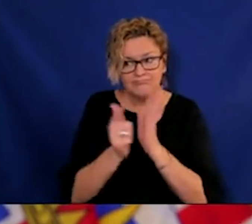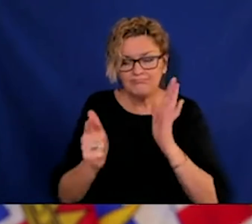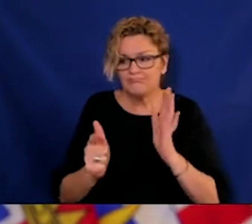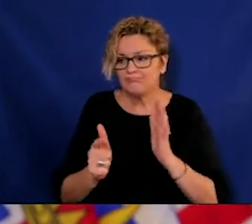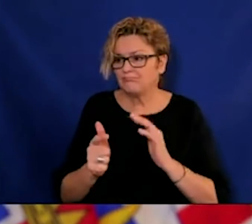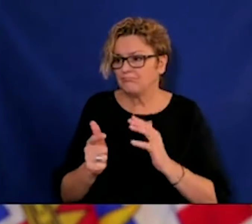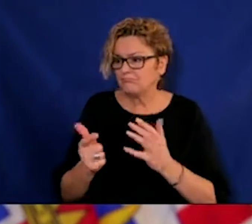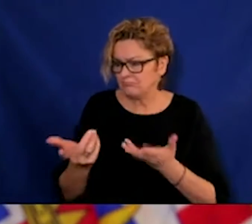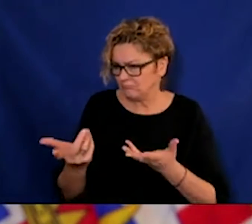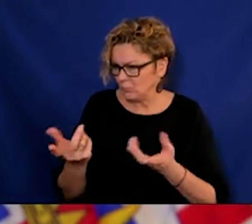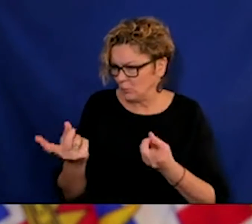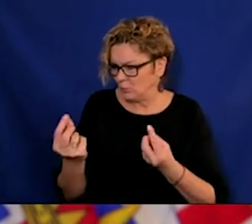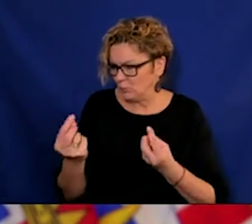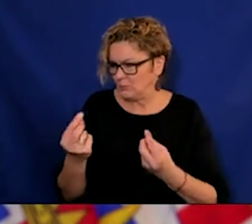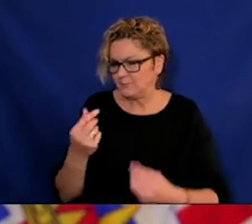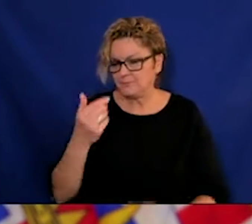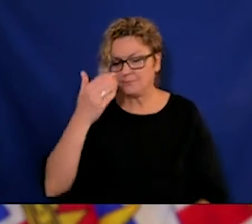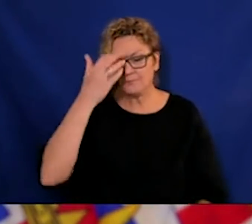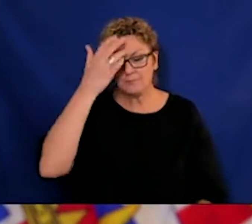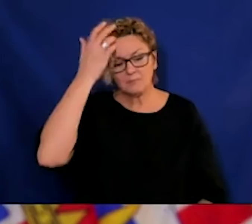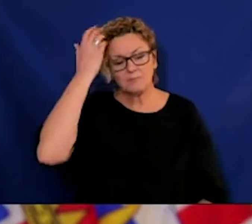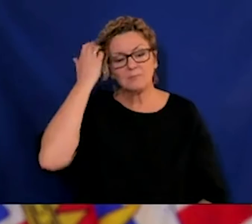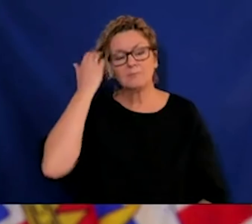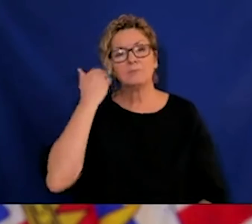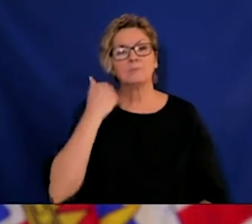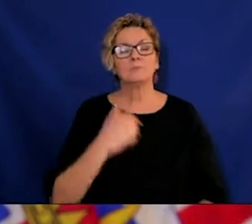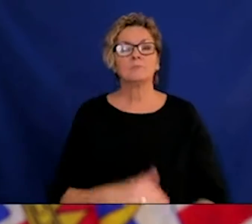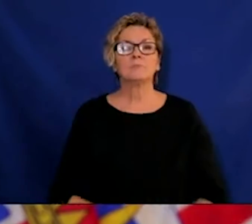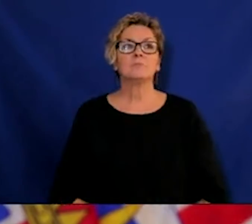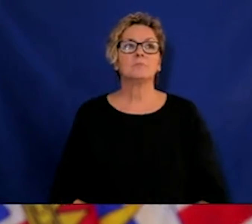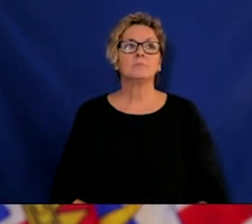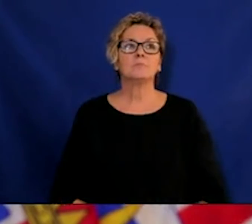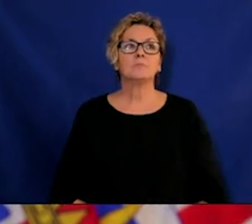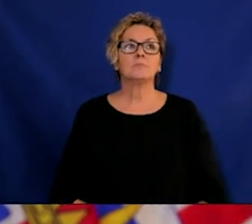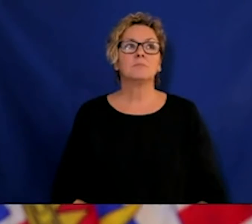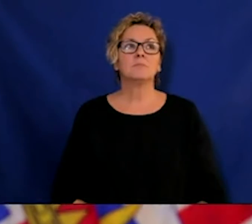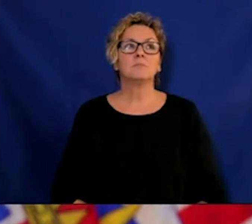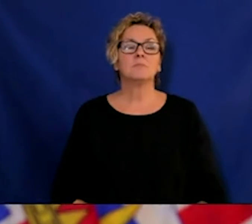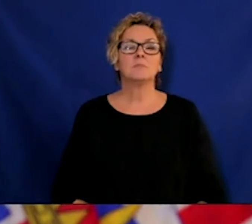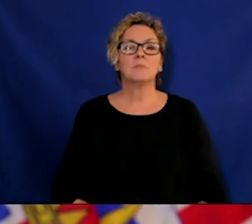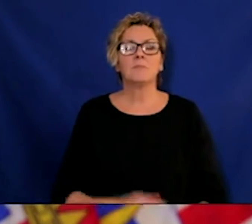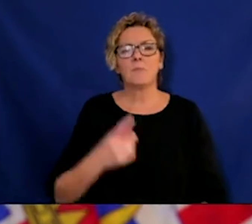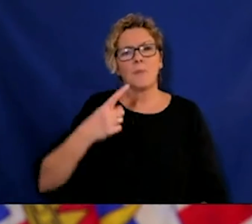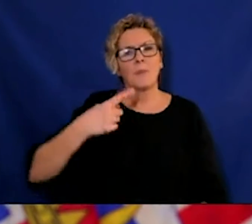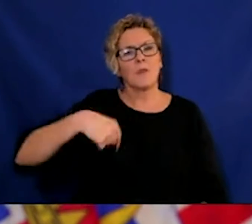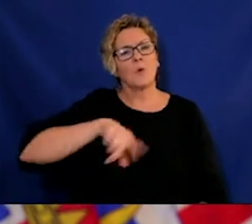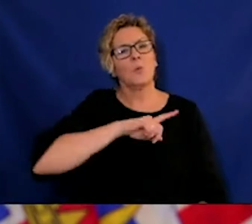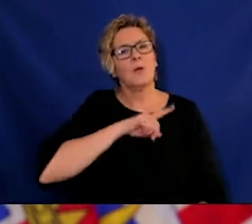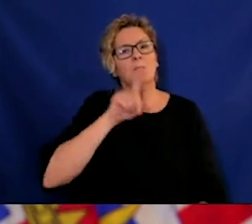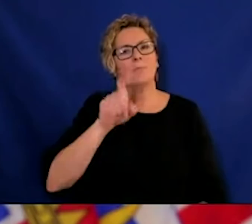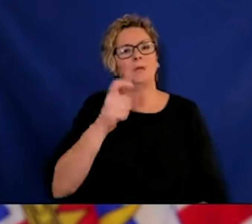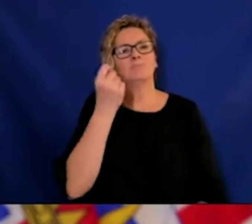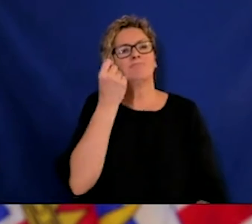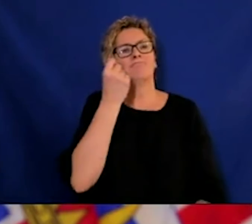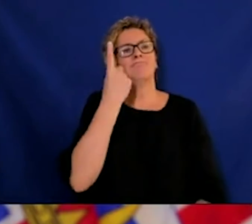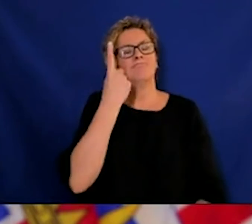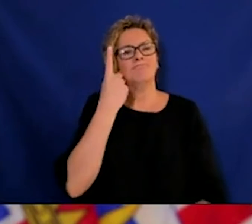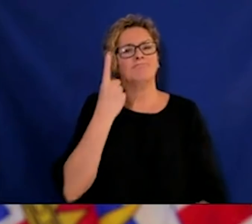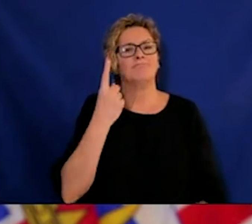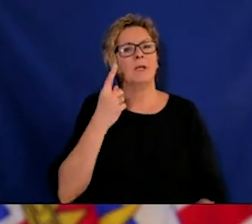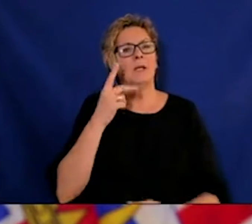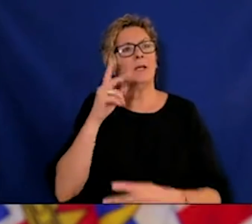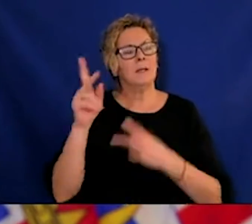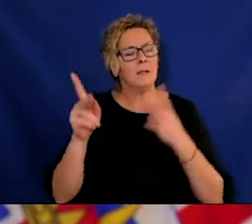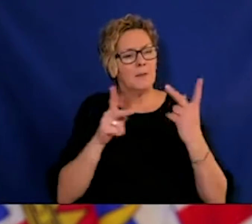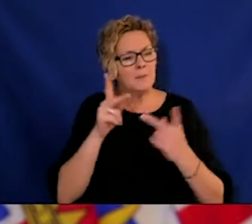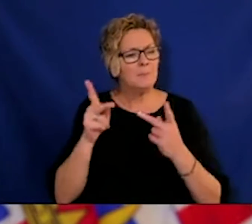you know, we have to recognize that people's circumstances are challenging, and we made some changes to